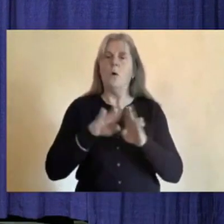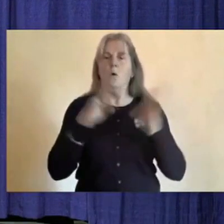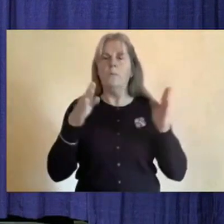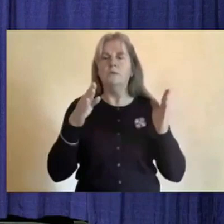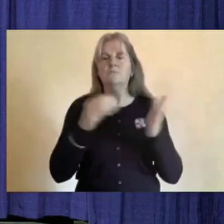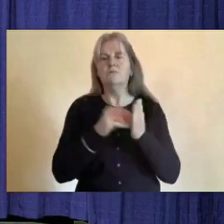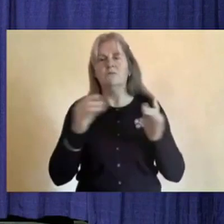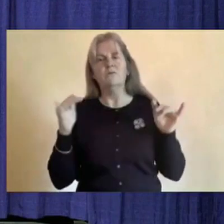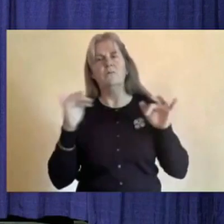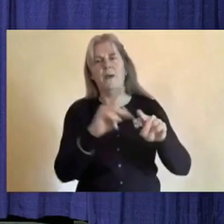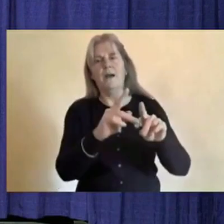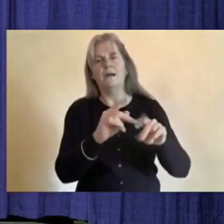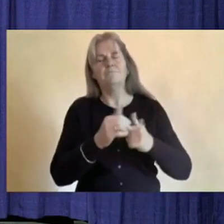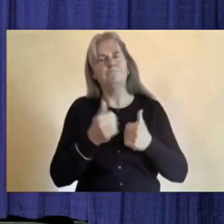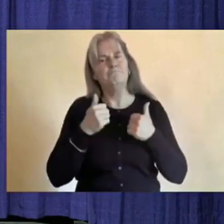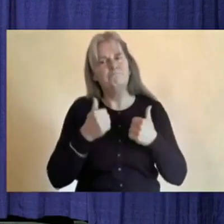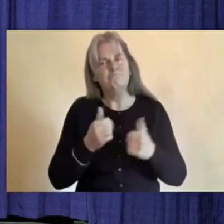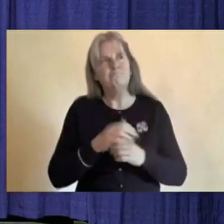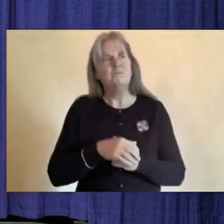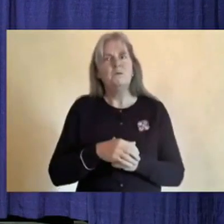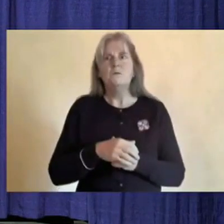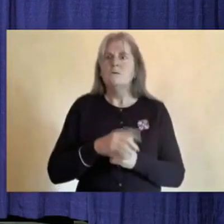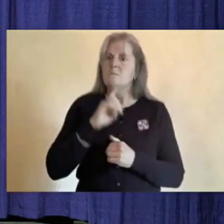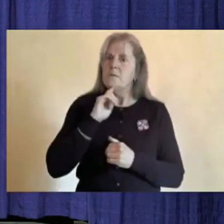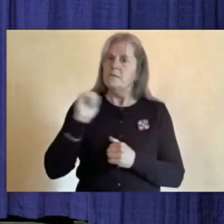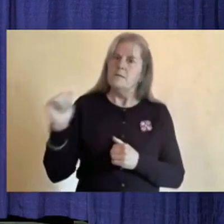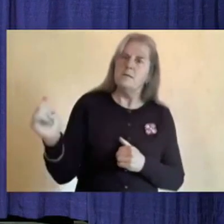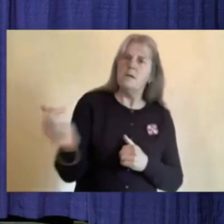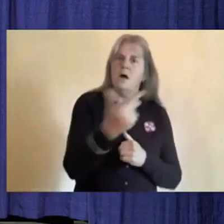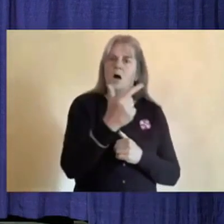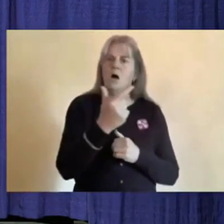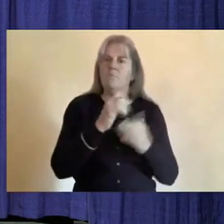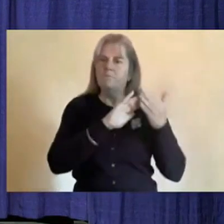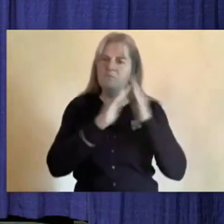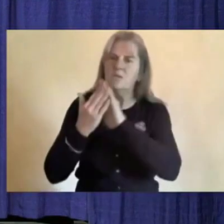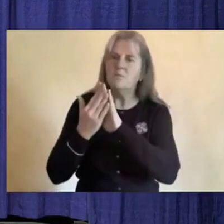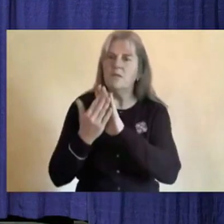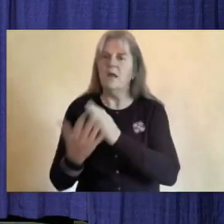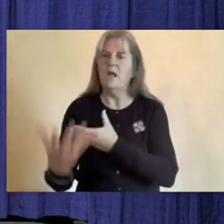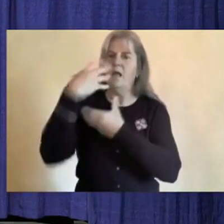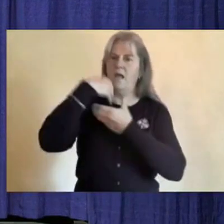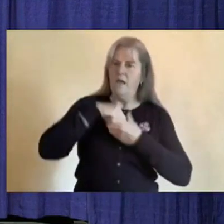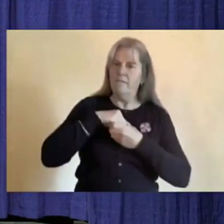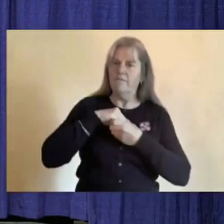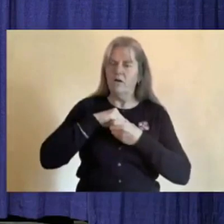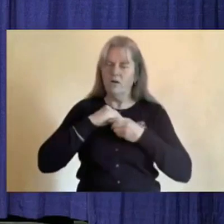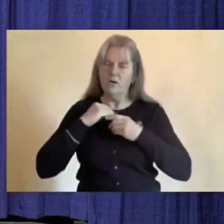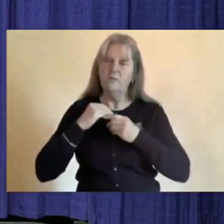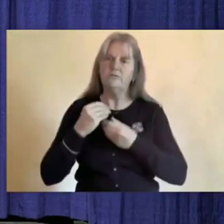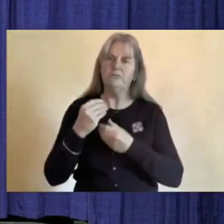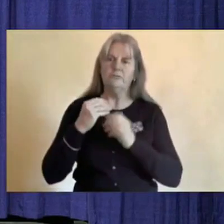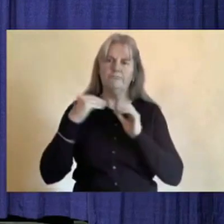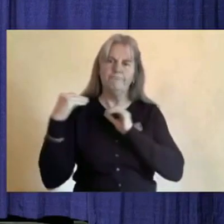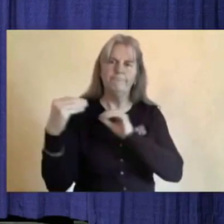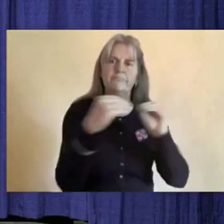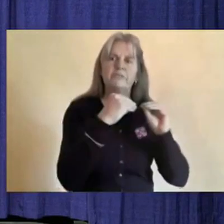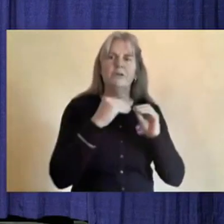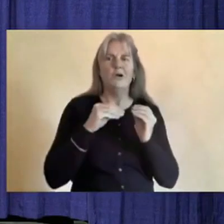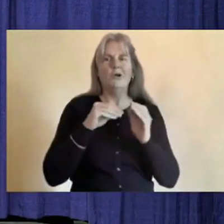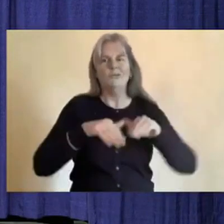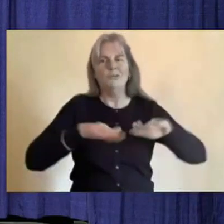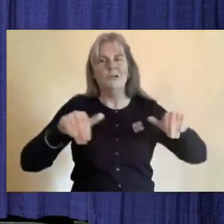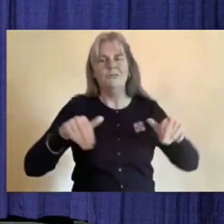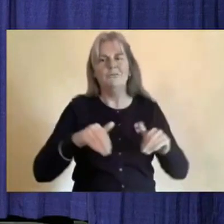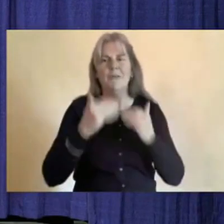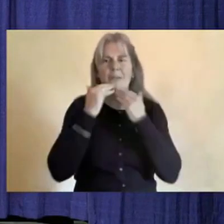It truly takes a community to raise and educate our children, and I want to thank everyone who is